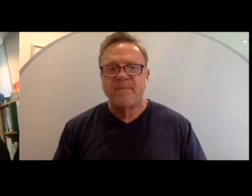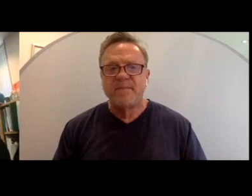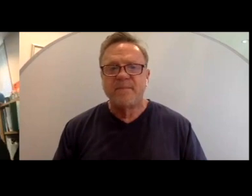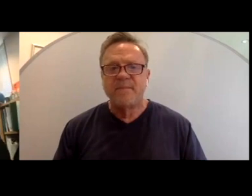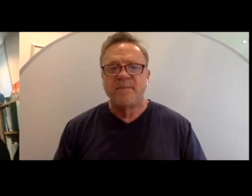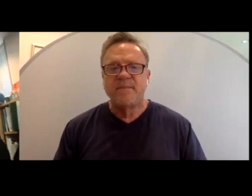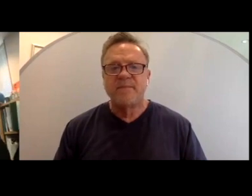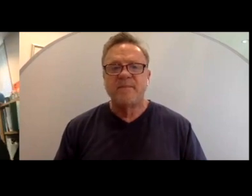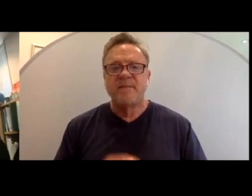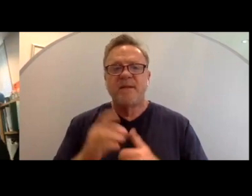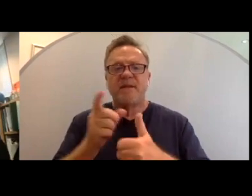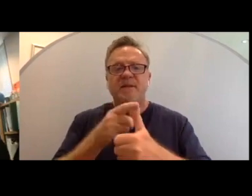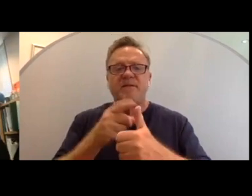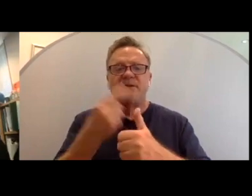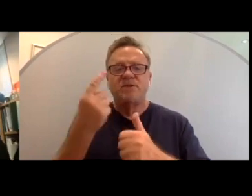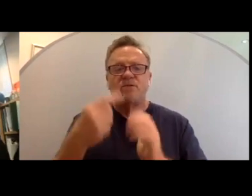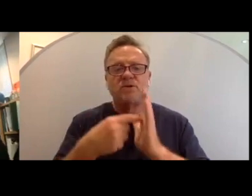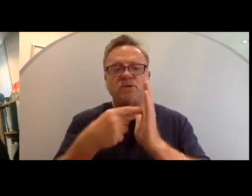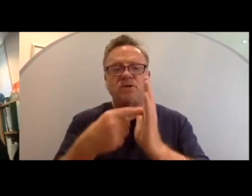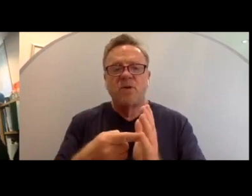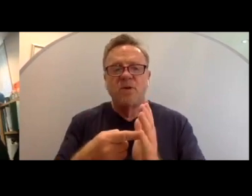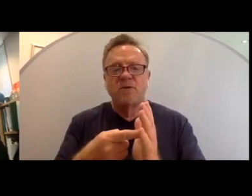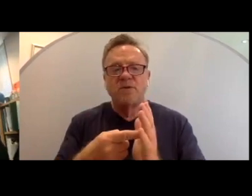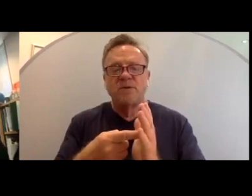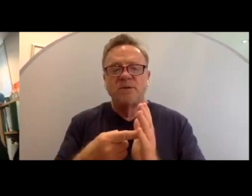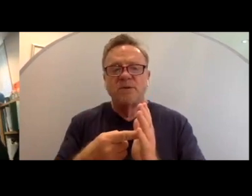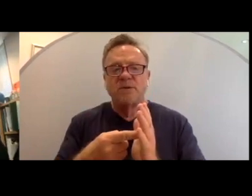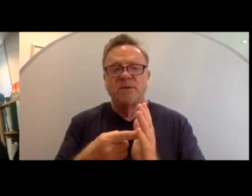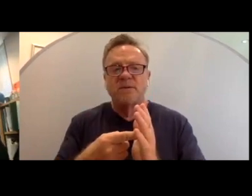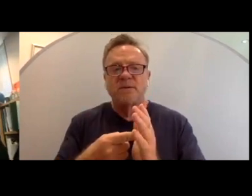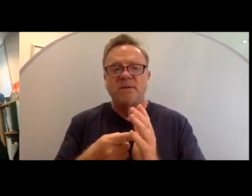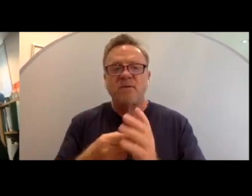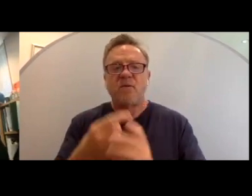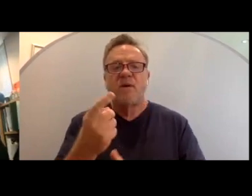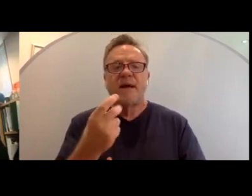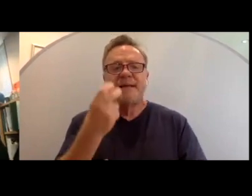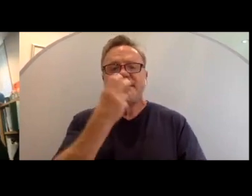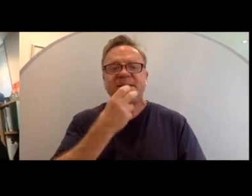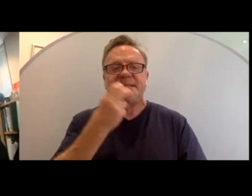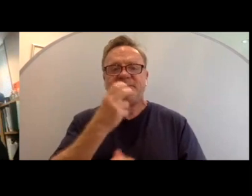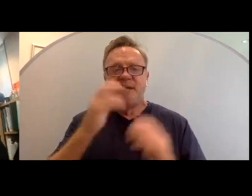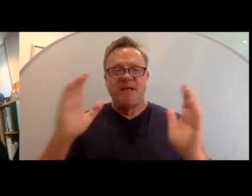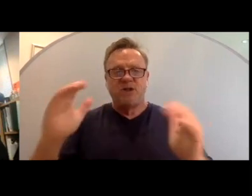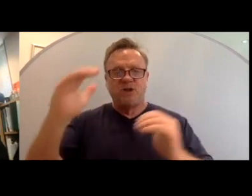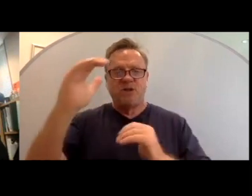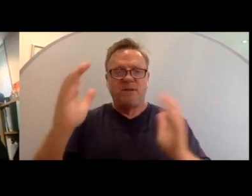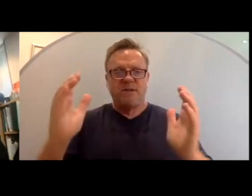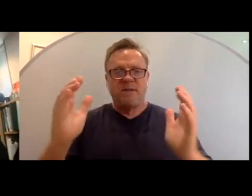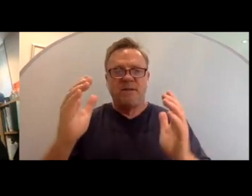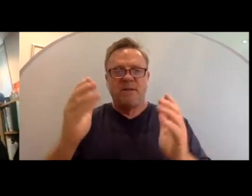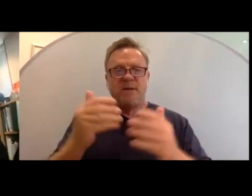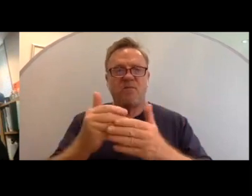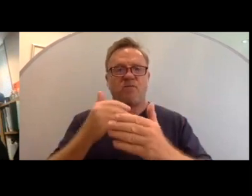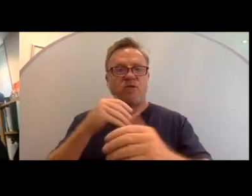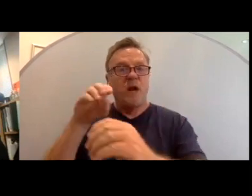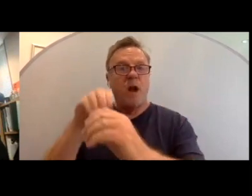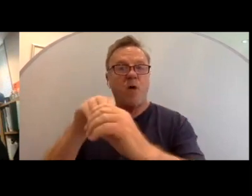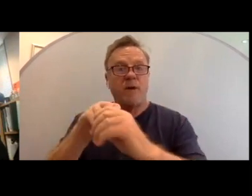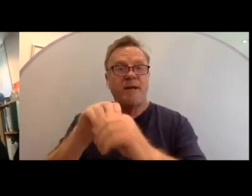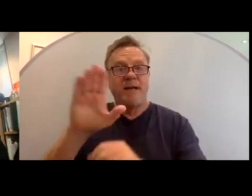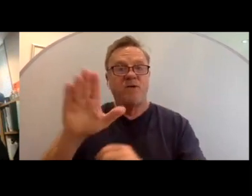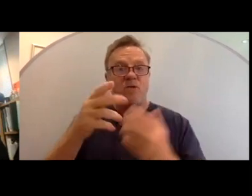shows this one sort of speech set that is pre-loaded into